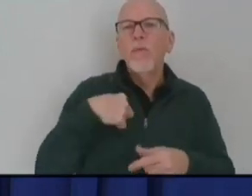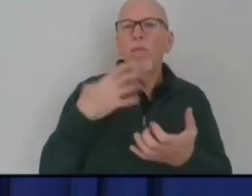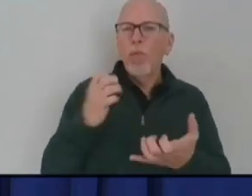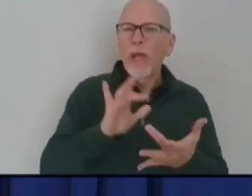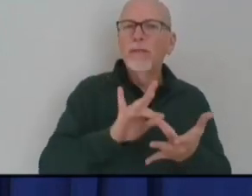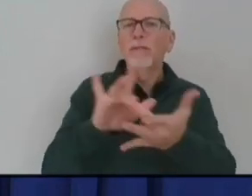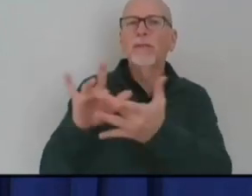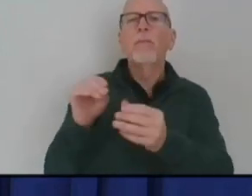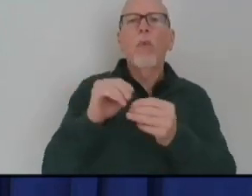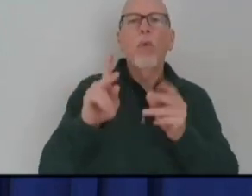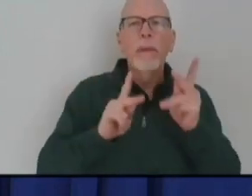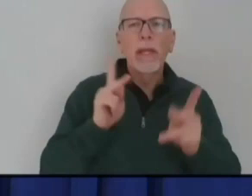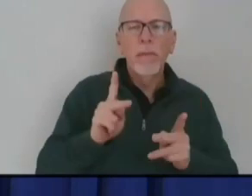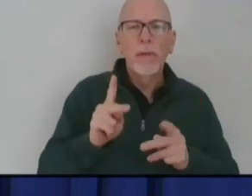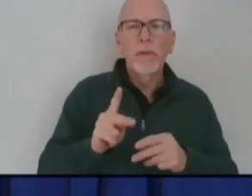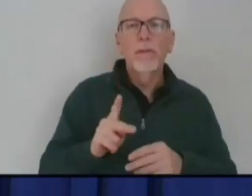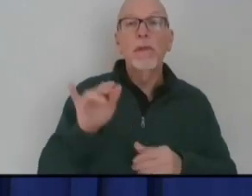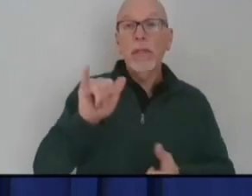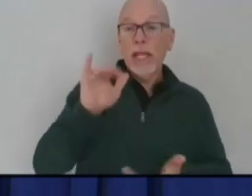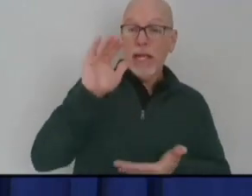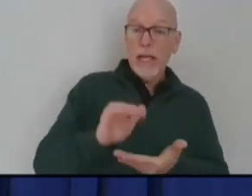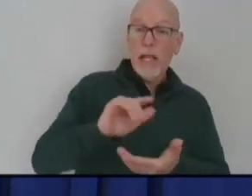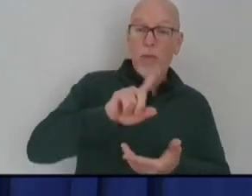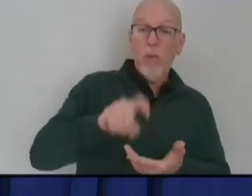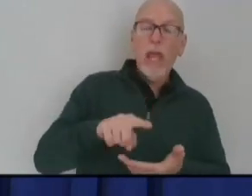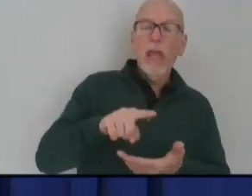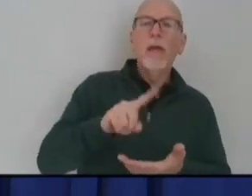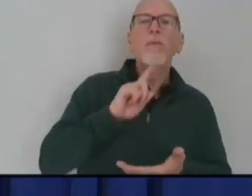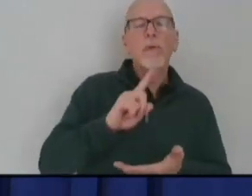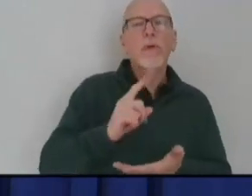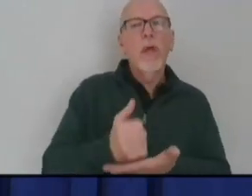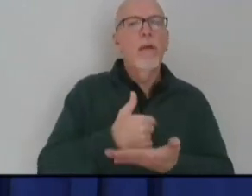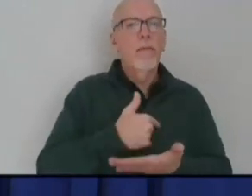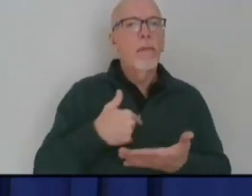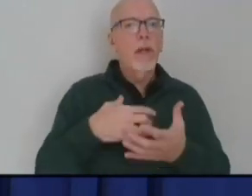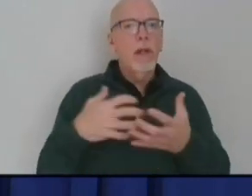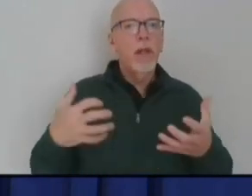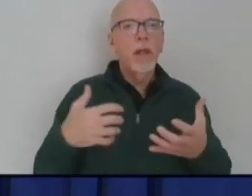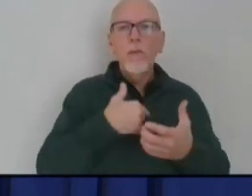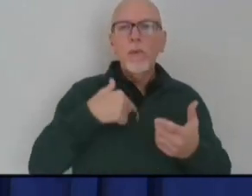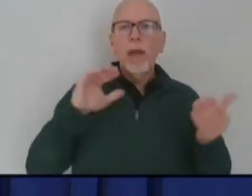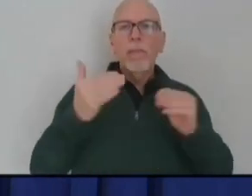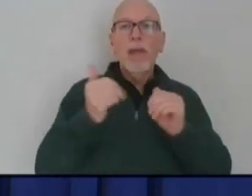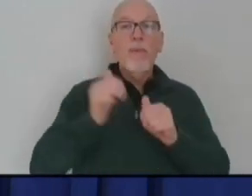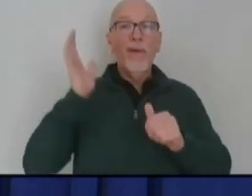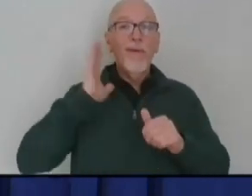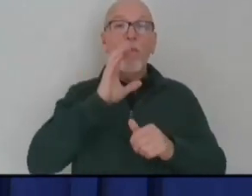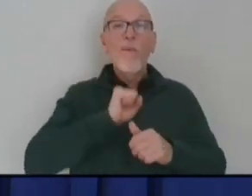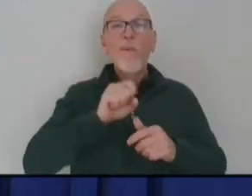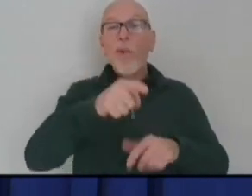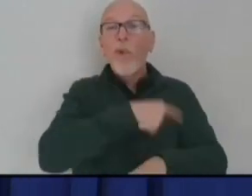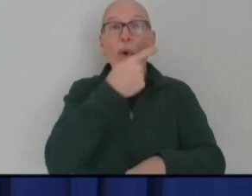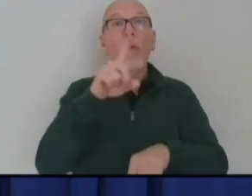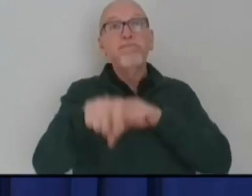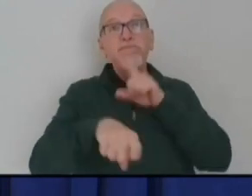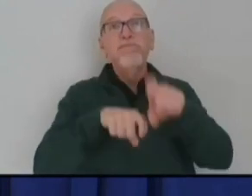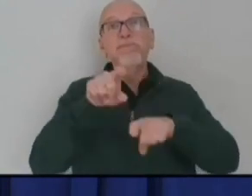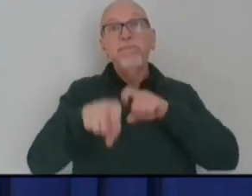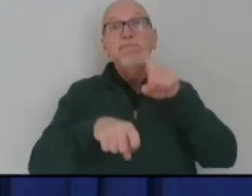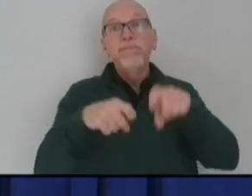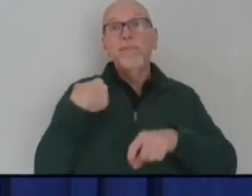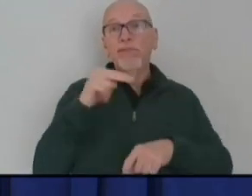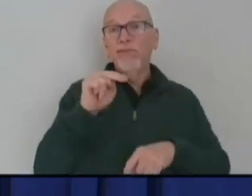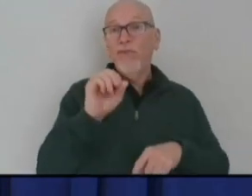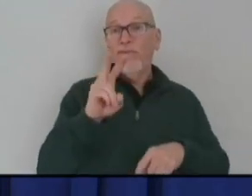Those changes are helping tremendously. We compared results from the old, longer script the last week of November to the first